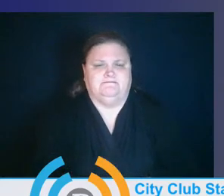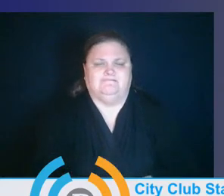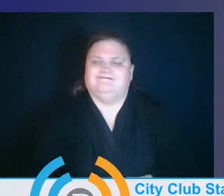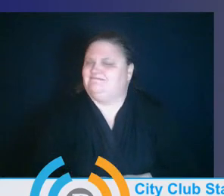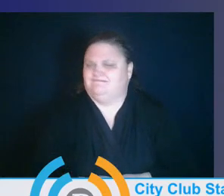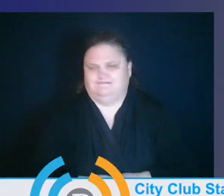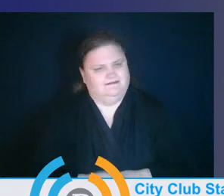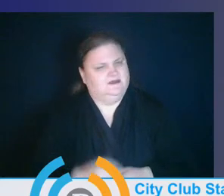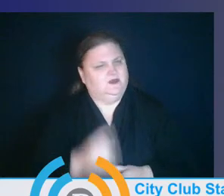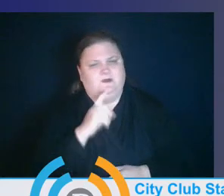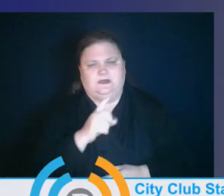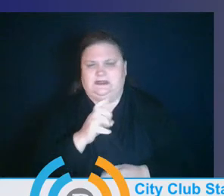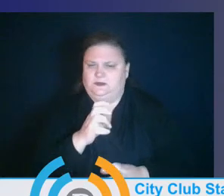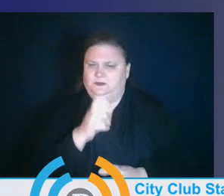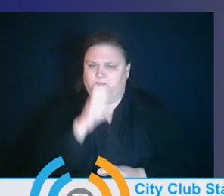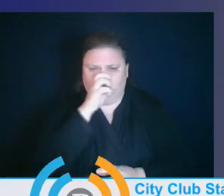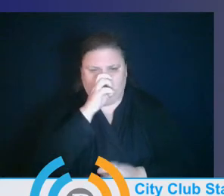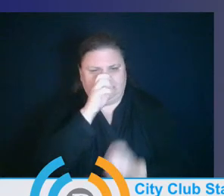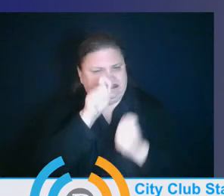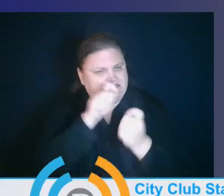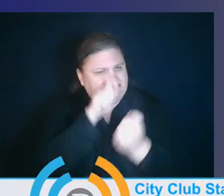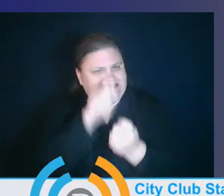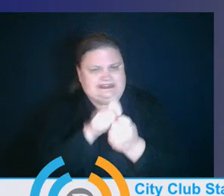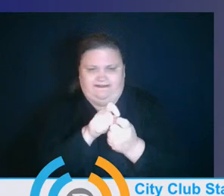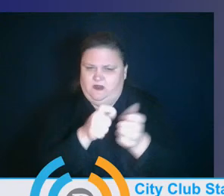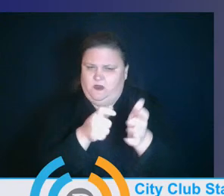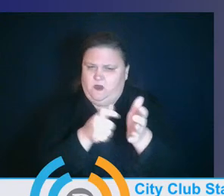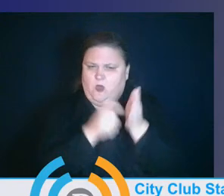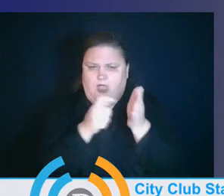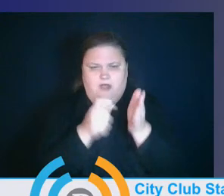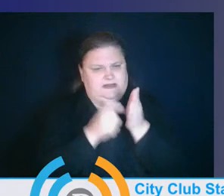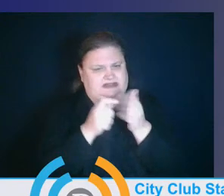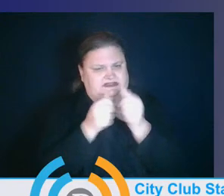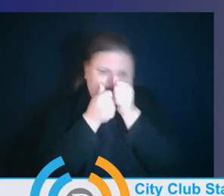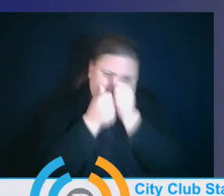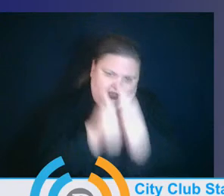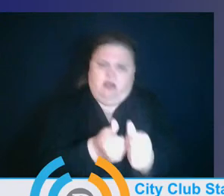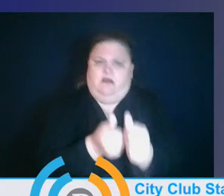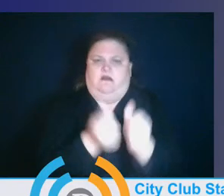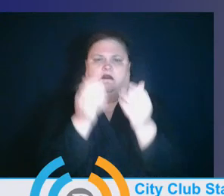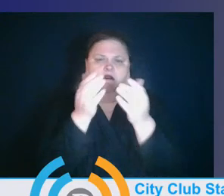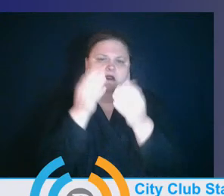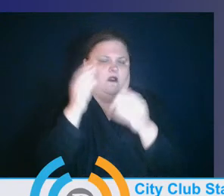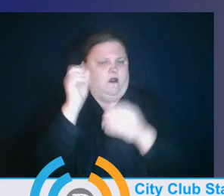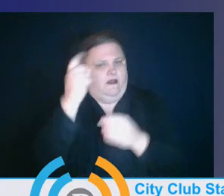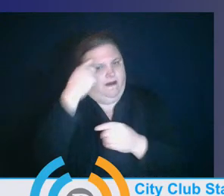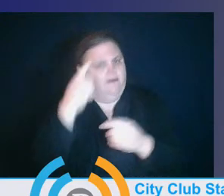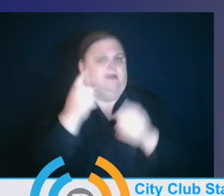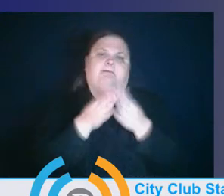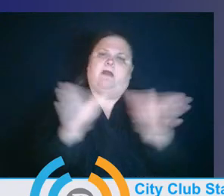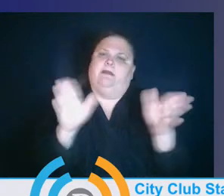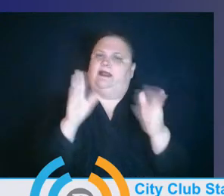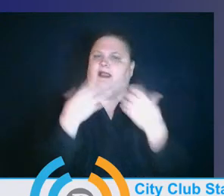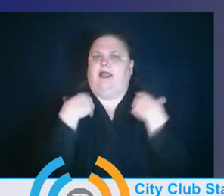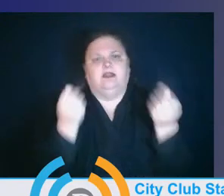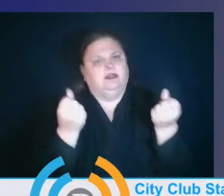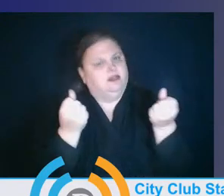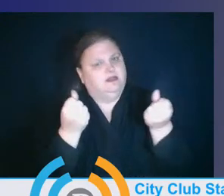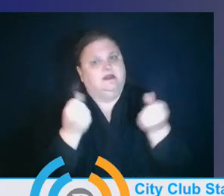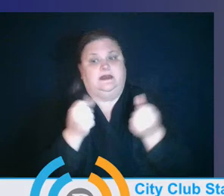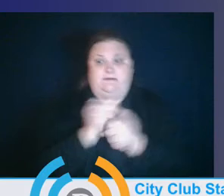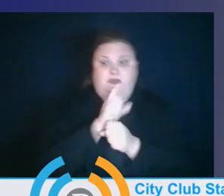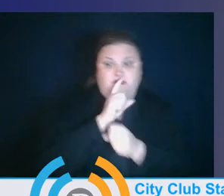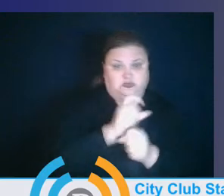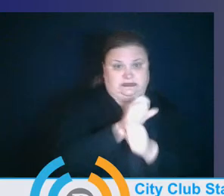specific, you know, requirements, public health requirements that work to make it as safe as possible for the workers, for the